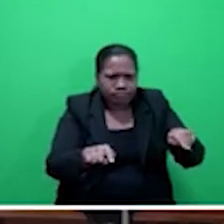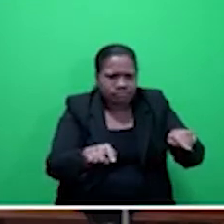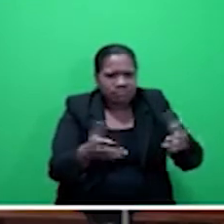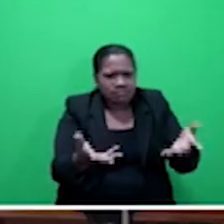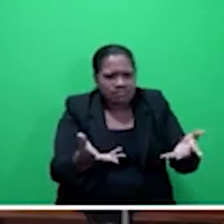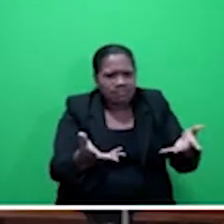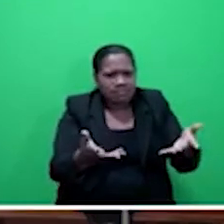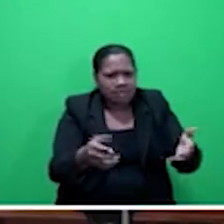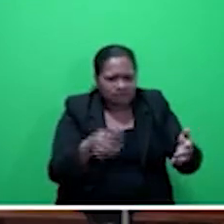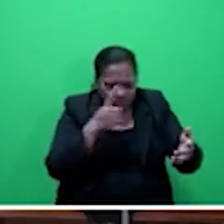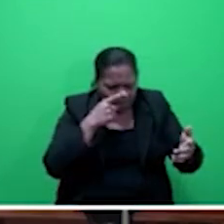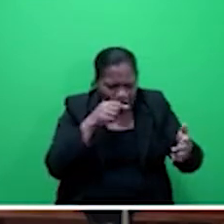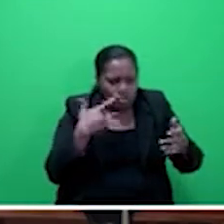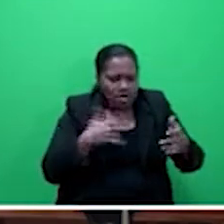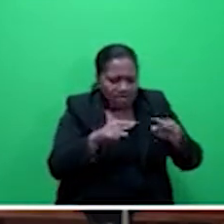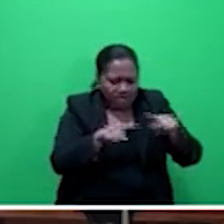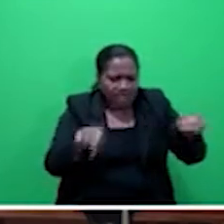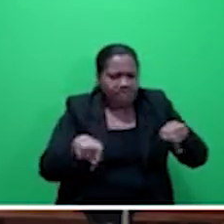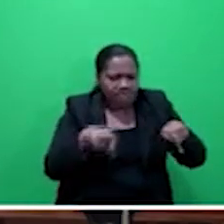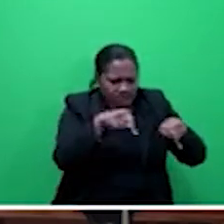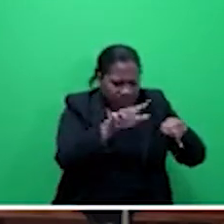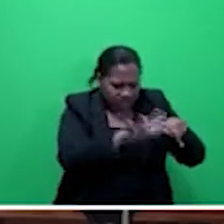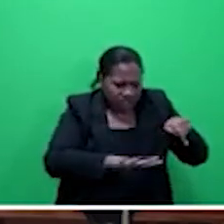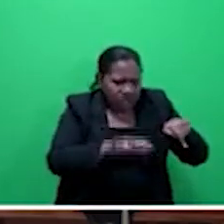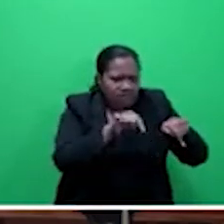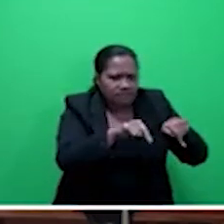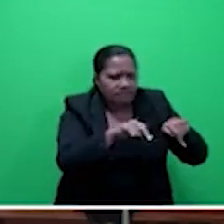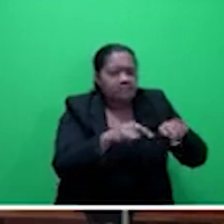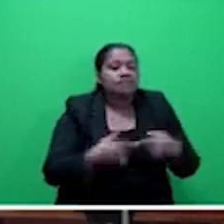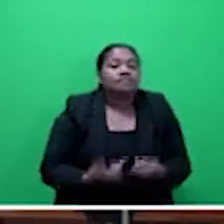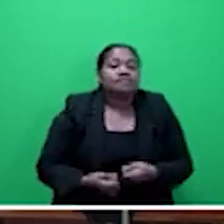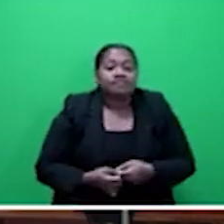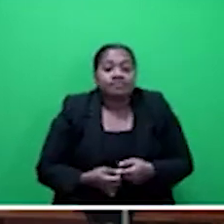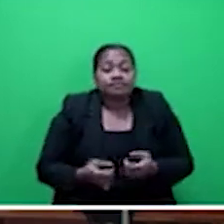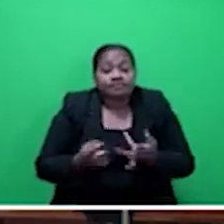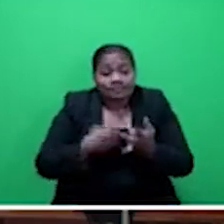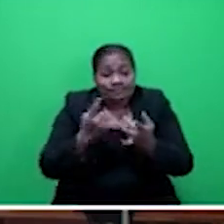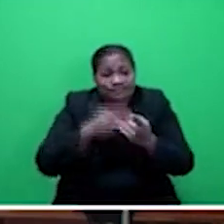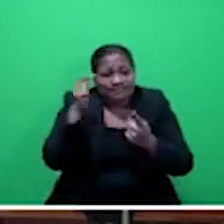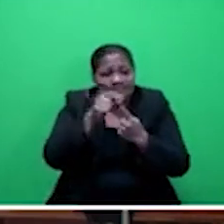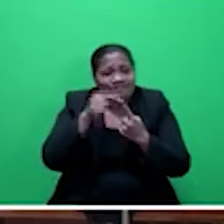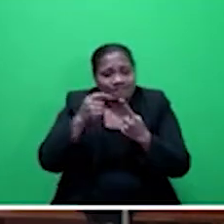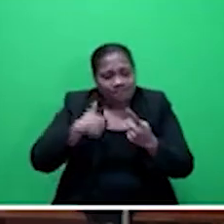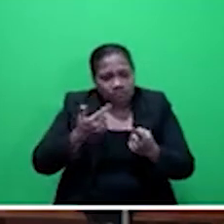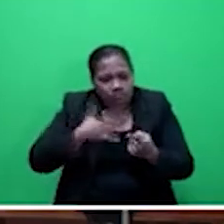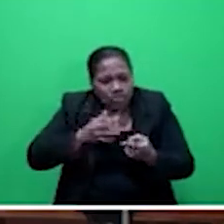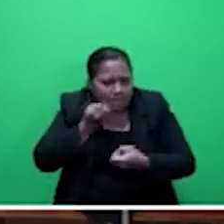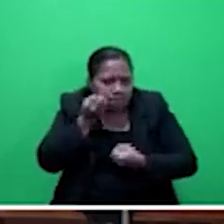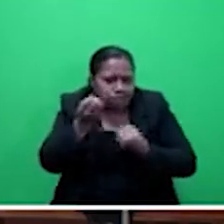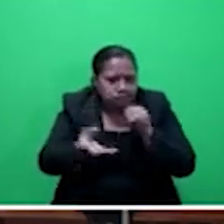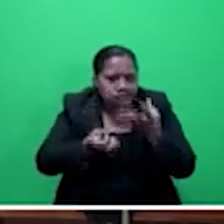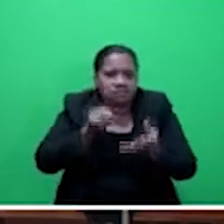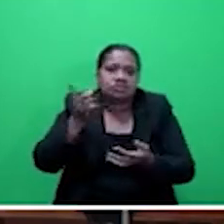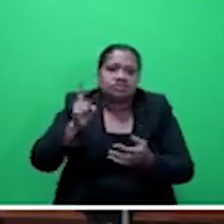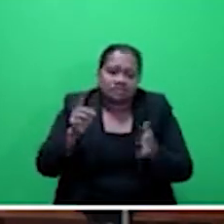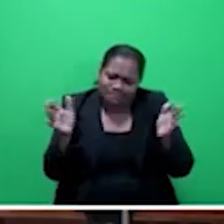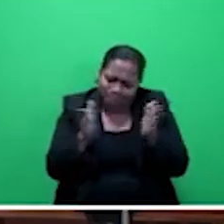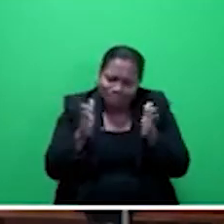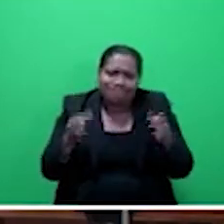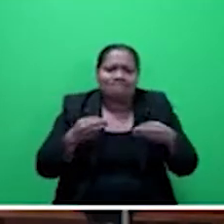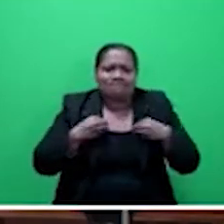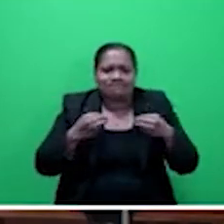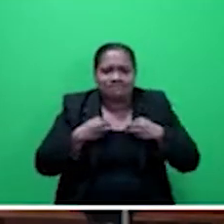people. Mr. Speaker, sir, the other point that I want to highlight is that the micro, small and medium enterprise